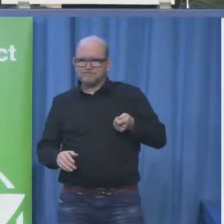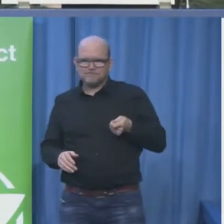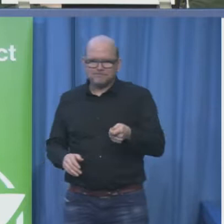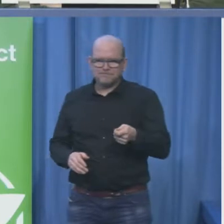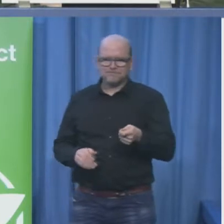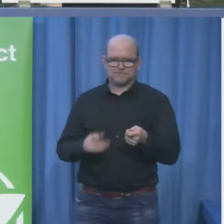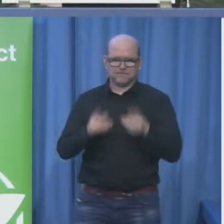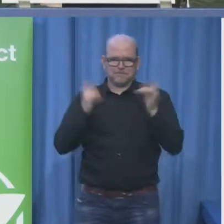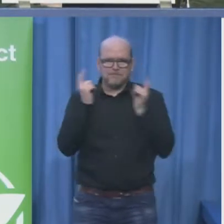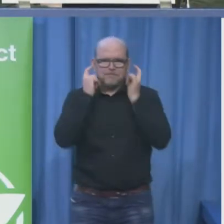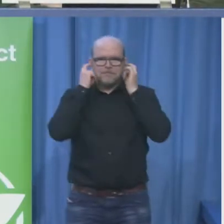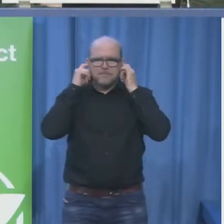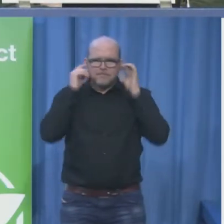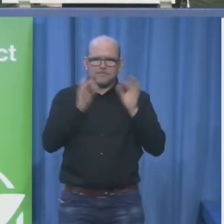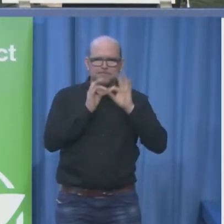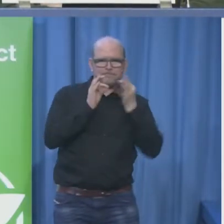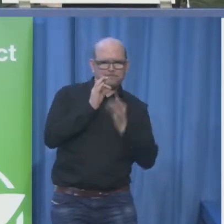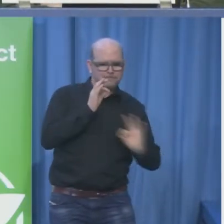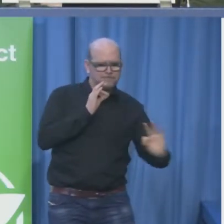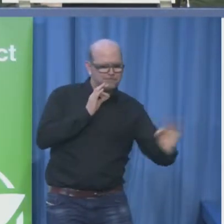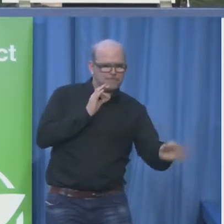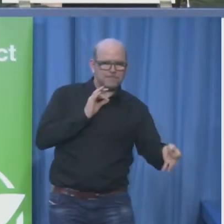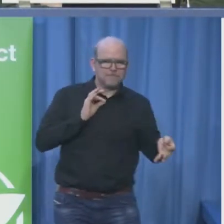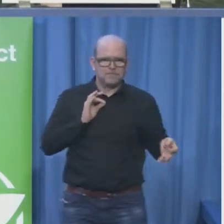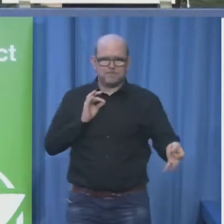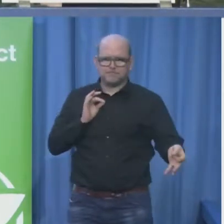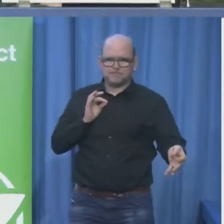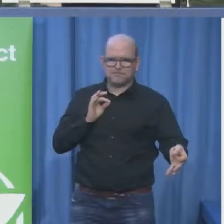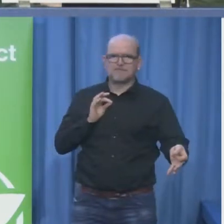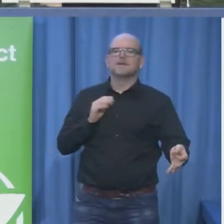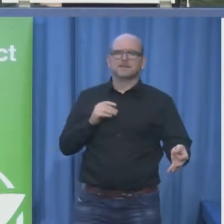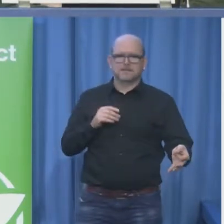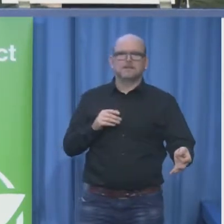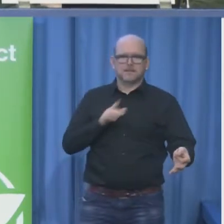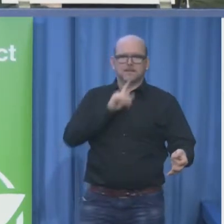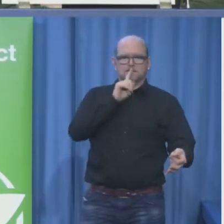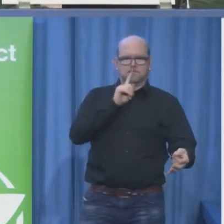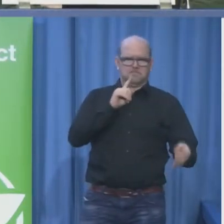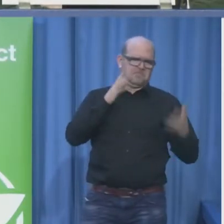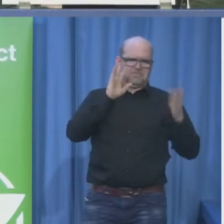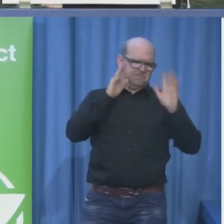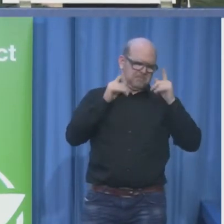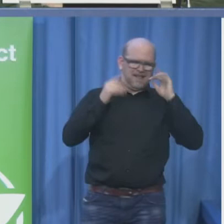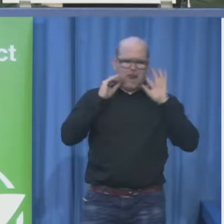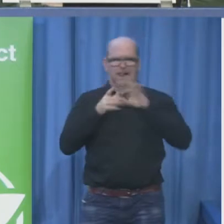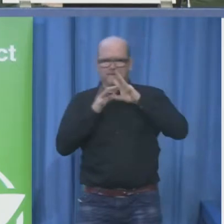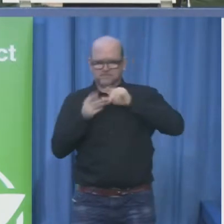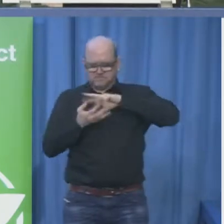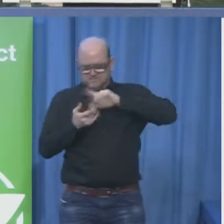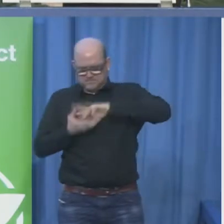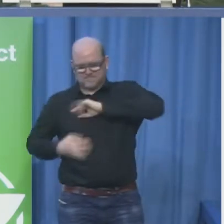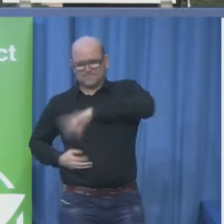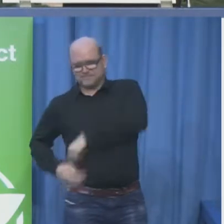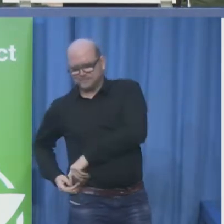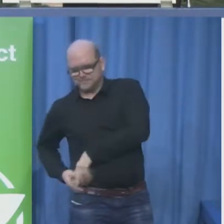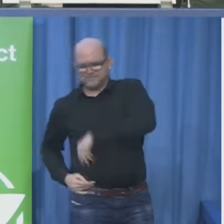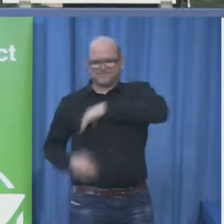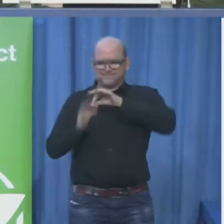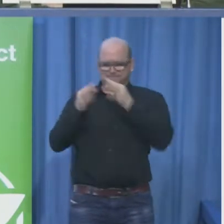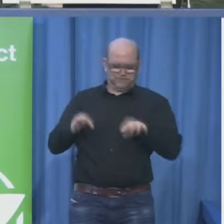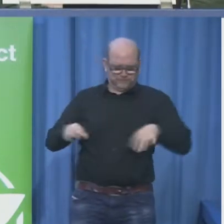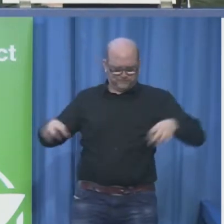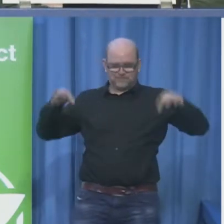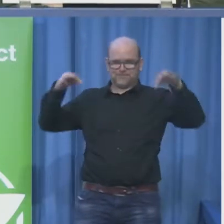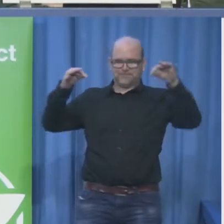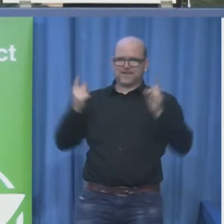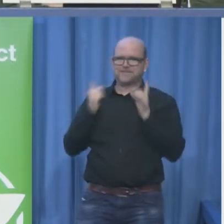strange isn't it we live in a world where we can transplant a human